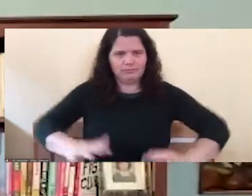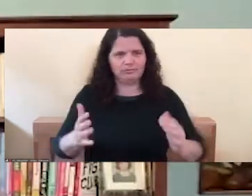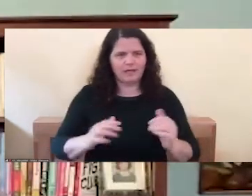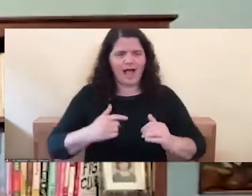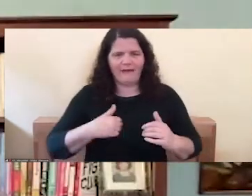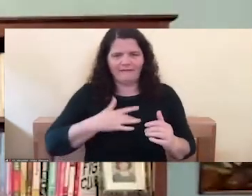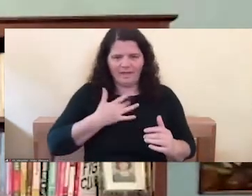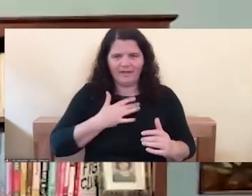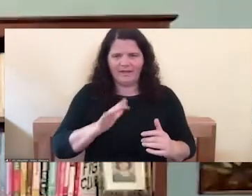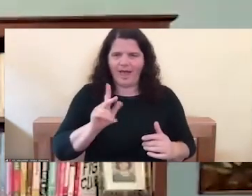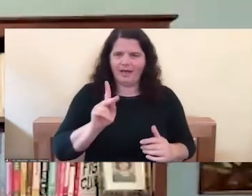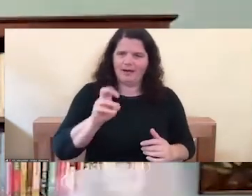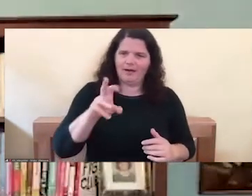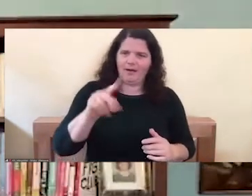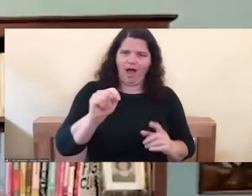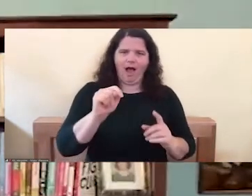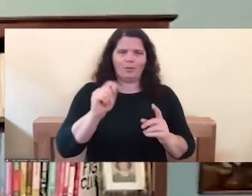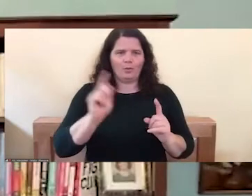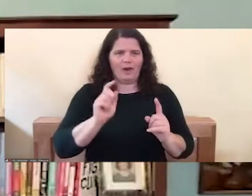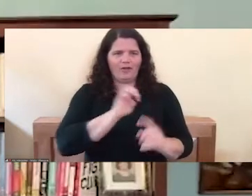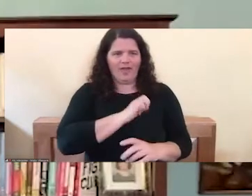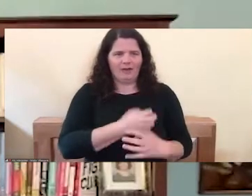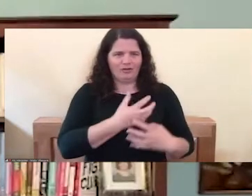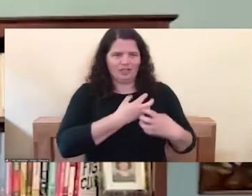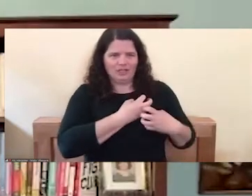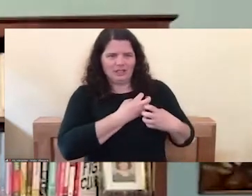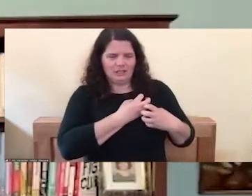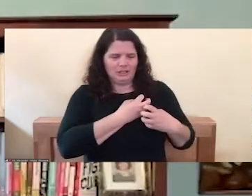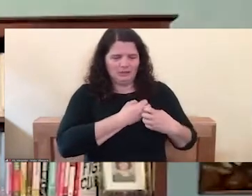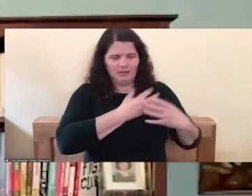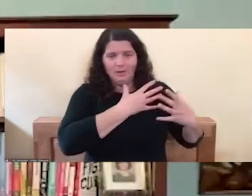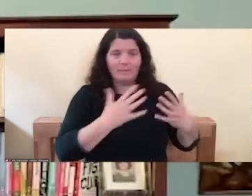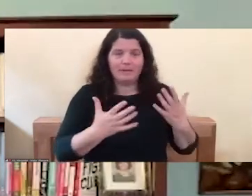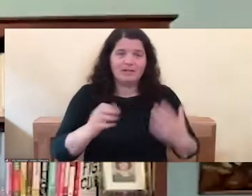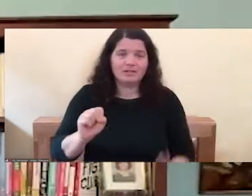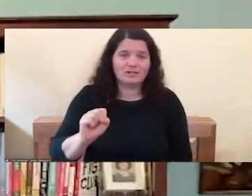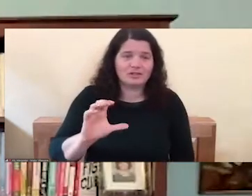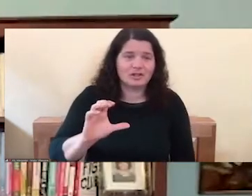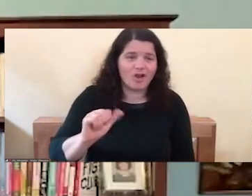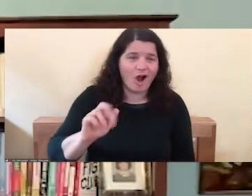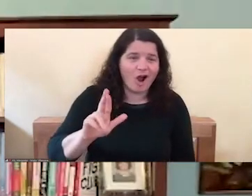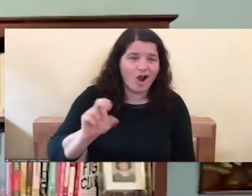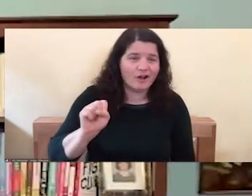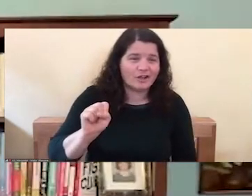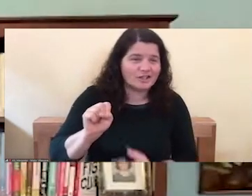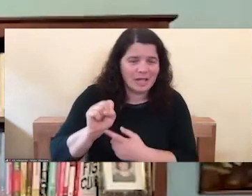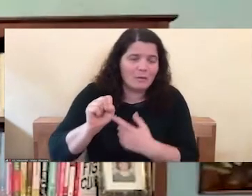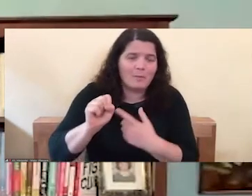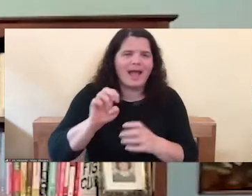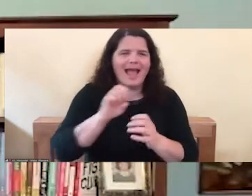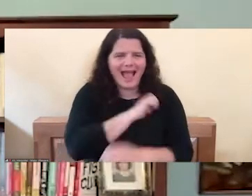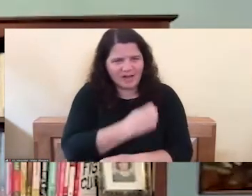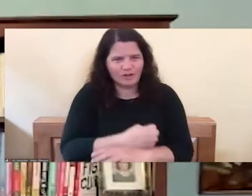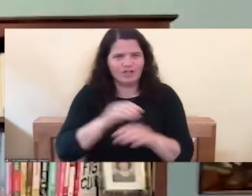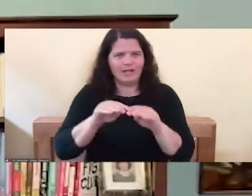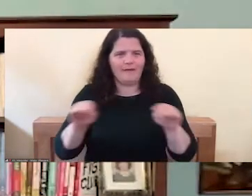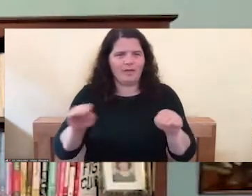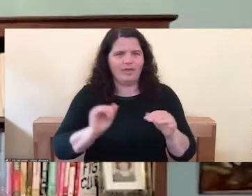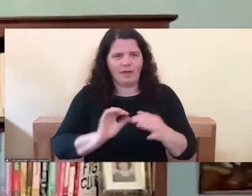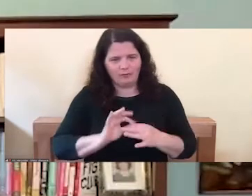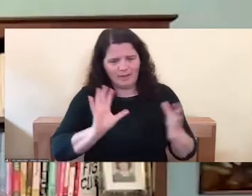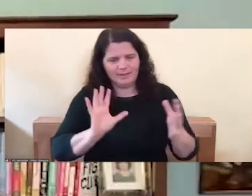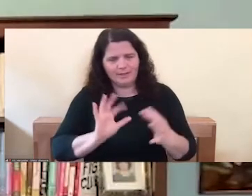energy that are, I guess you might call them some scars or there's probably different names for them, but that's, that's my main practice.